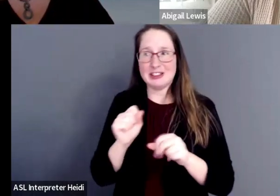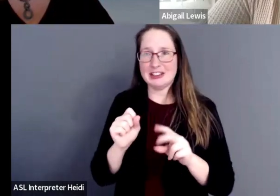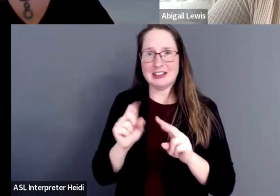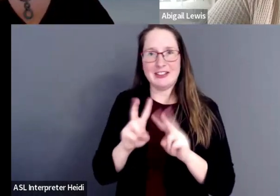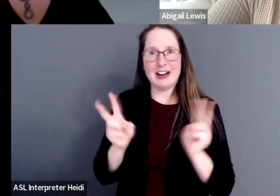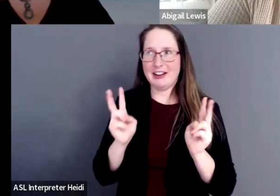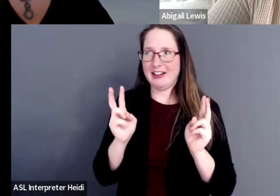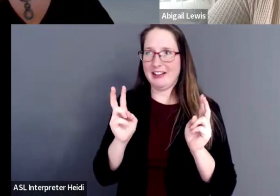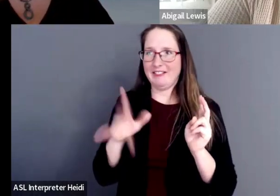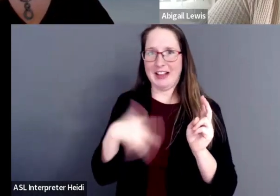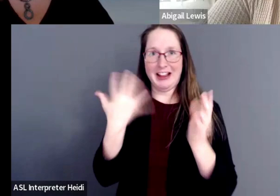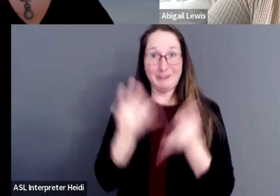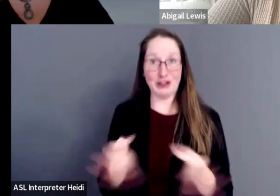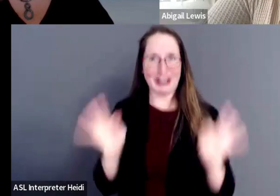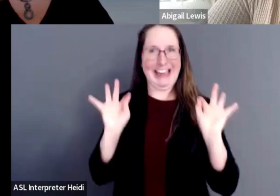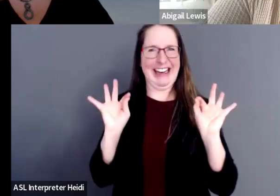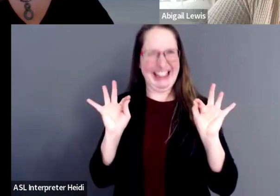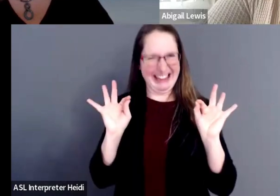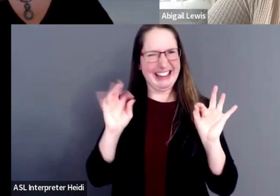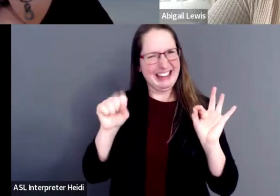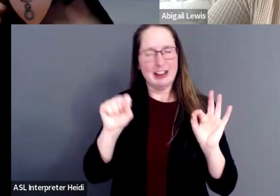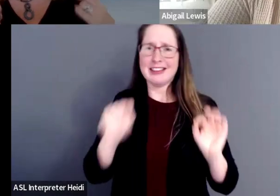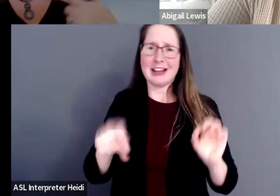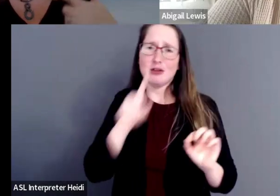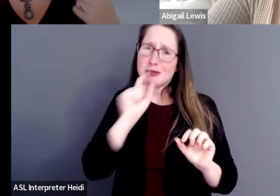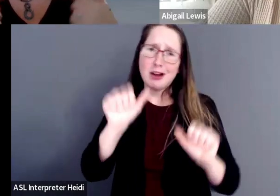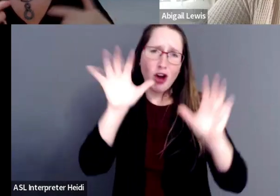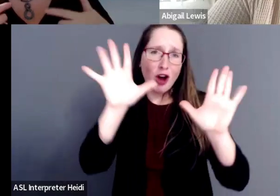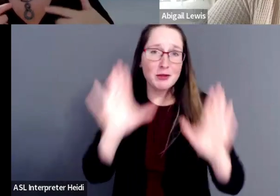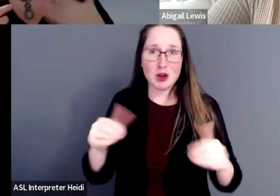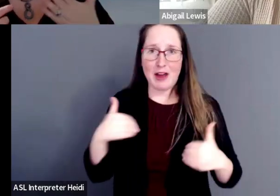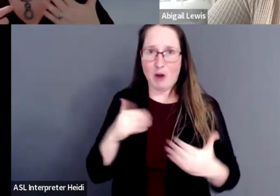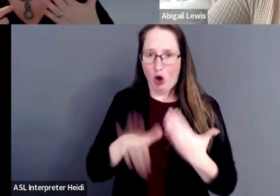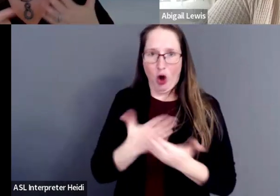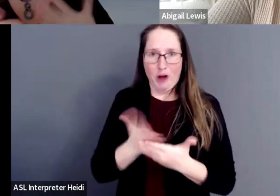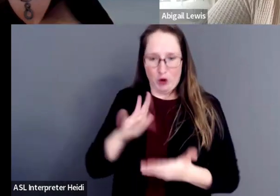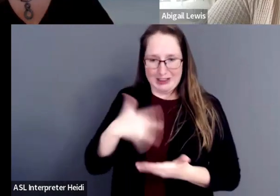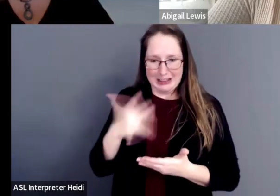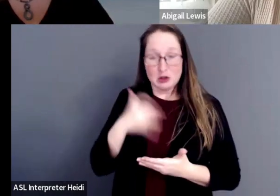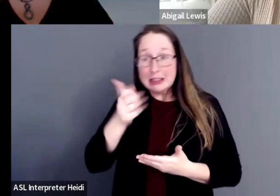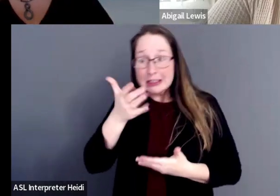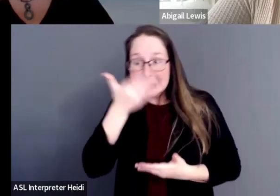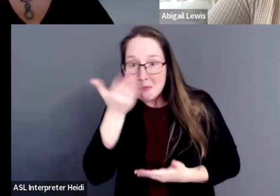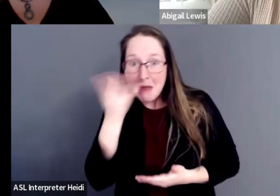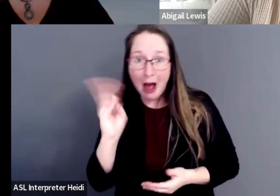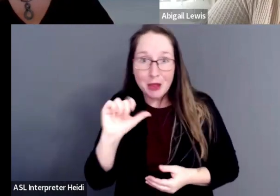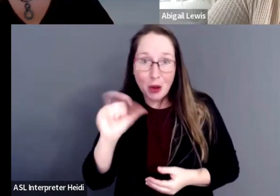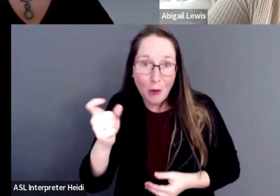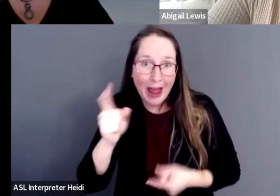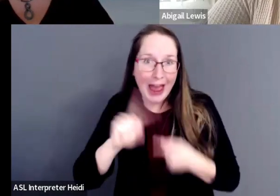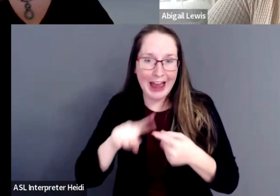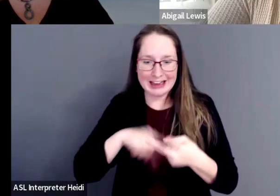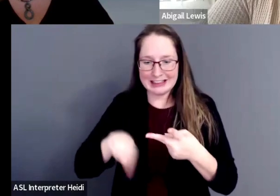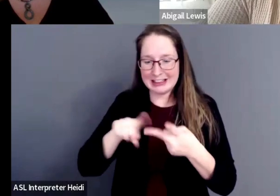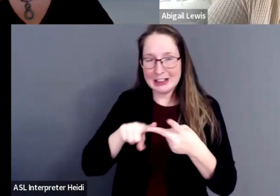and it's just phenomenal because you've got all your senses, you know, you can smell the wax and